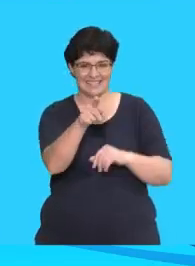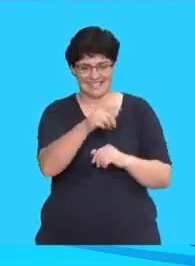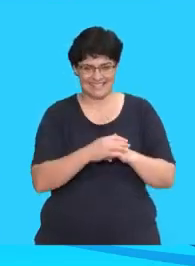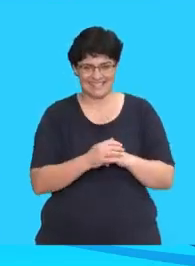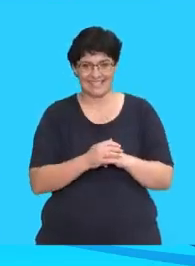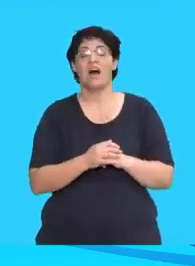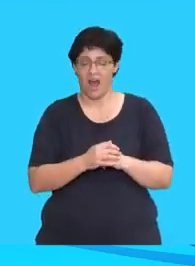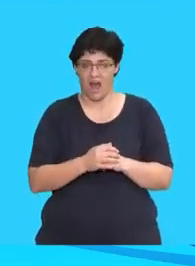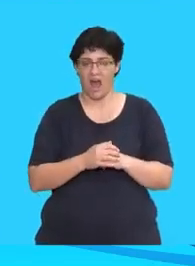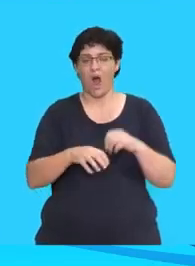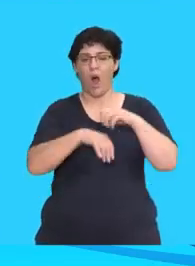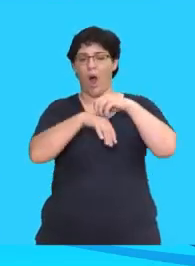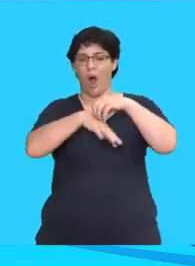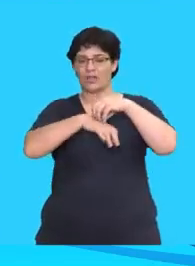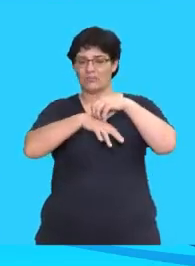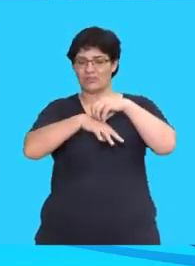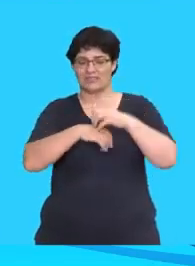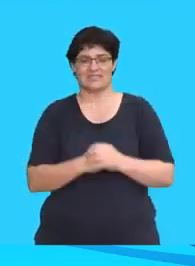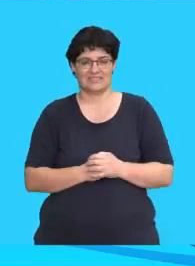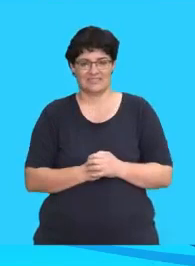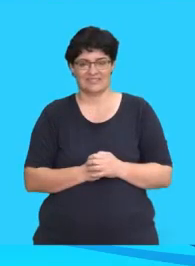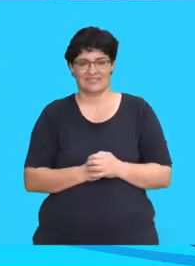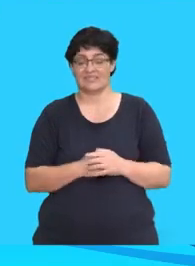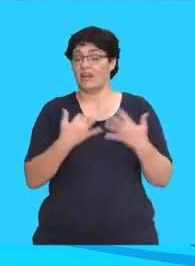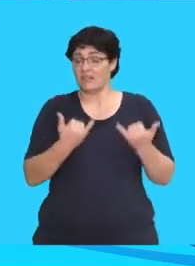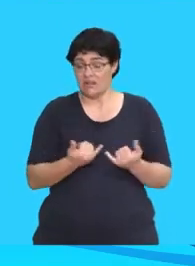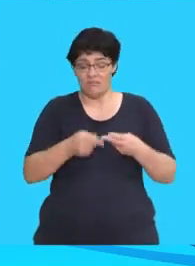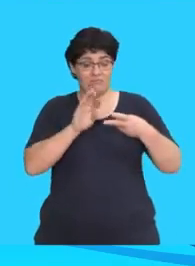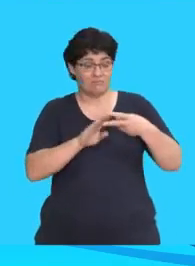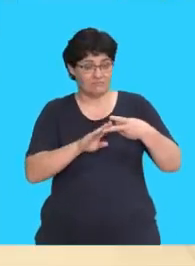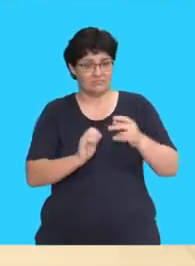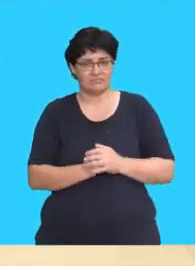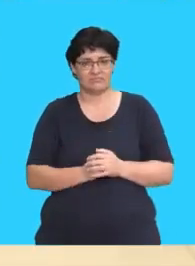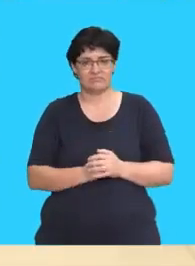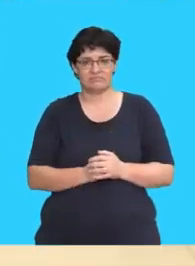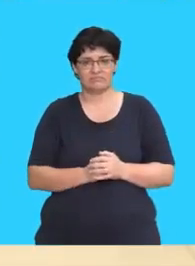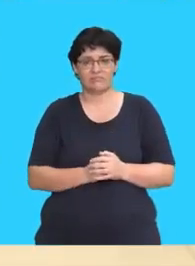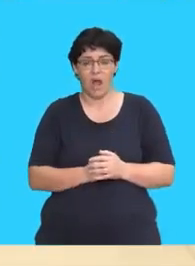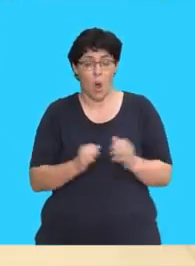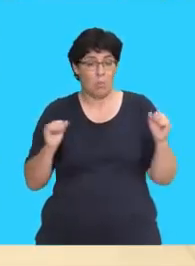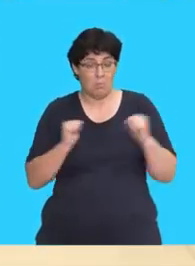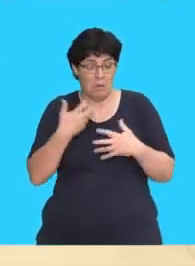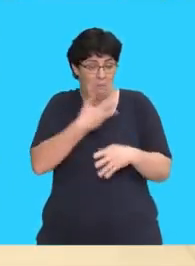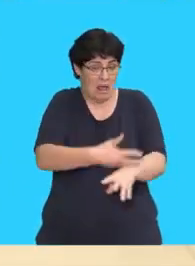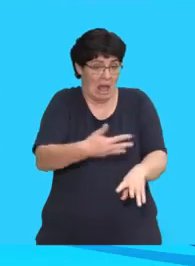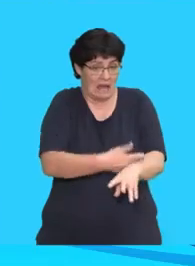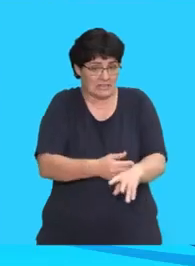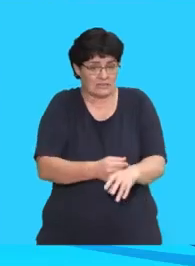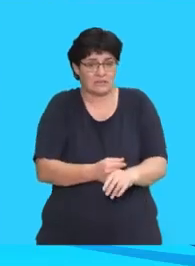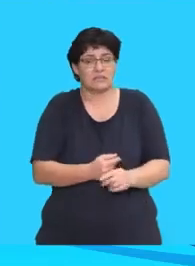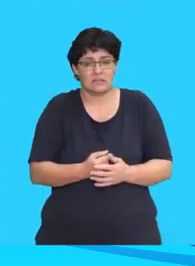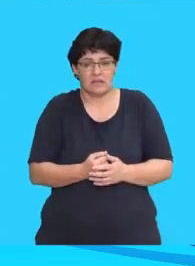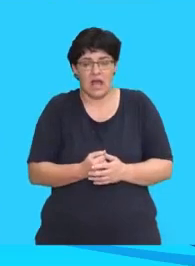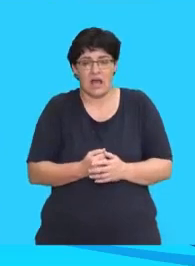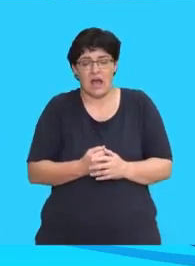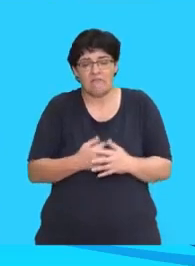You are right! An octopus. Now I will try another one. It is